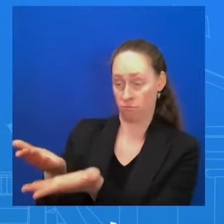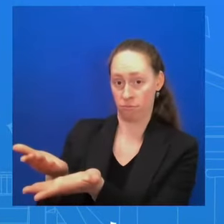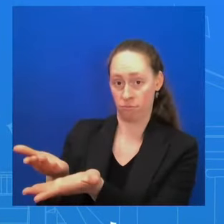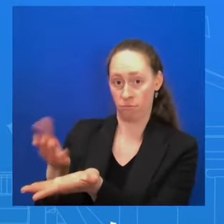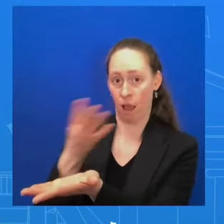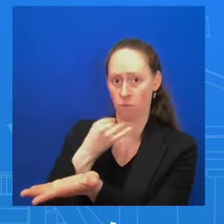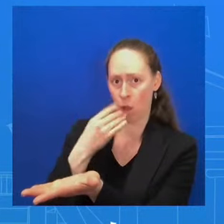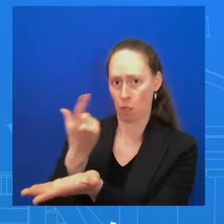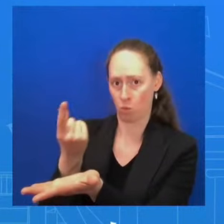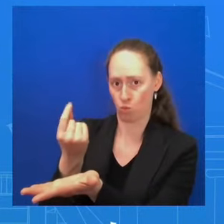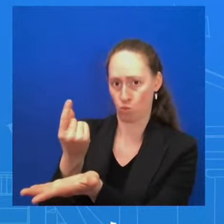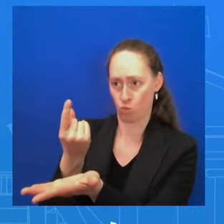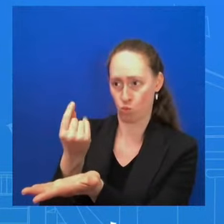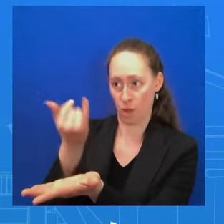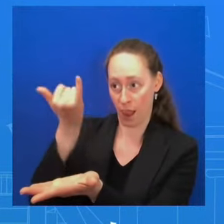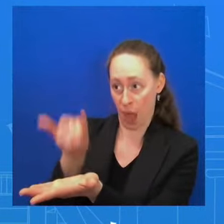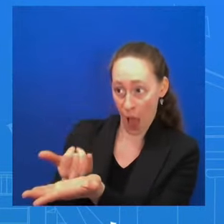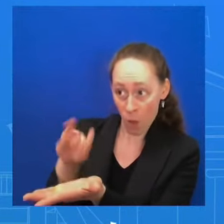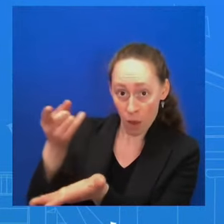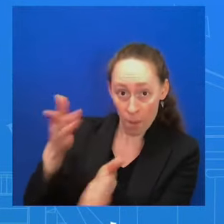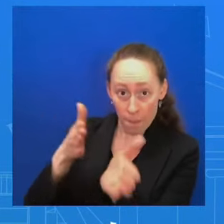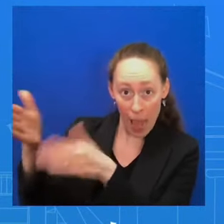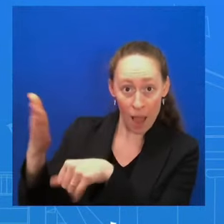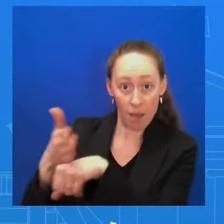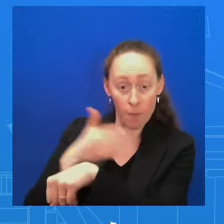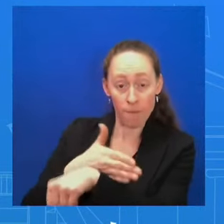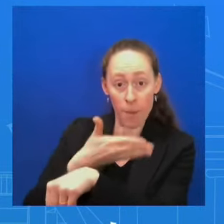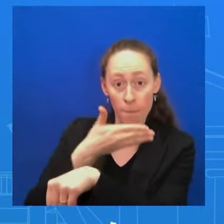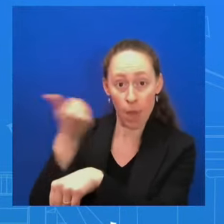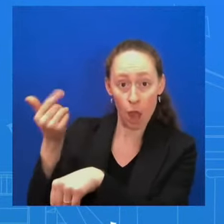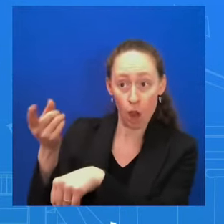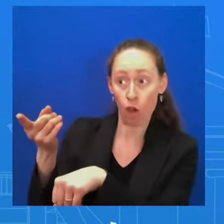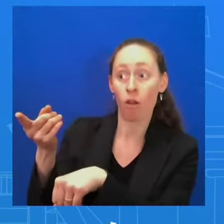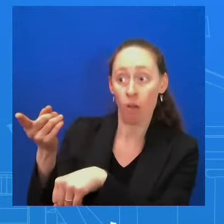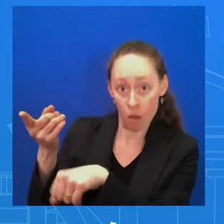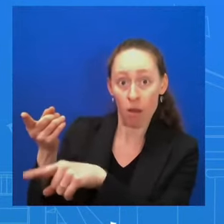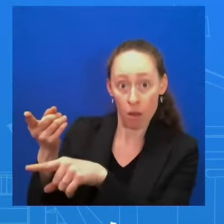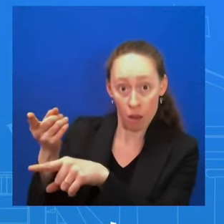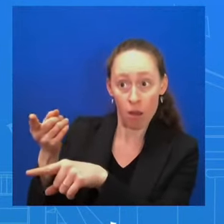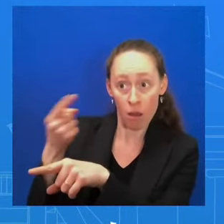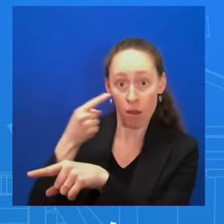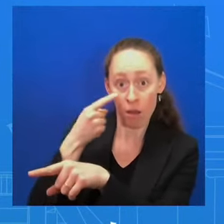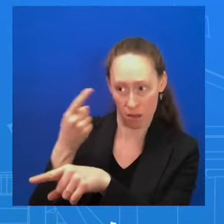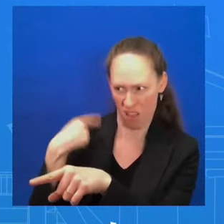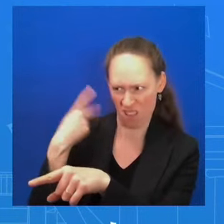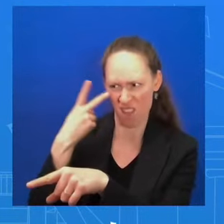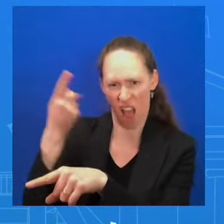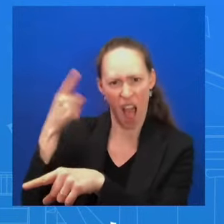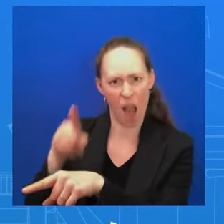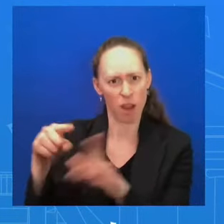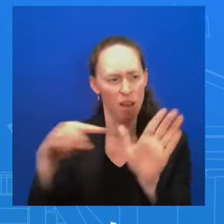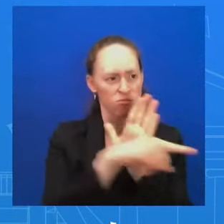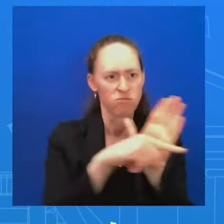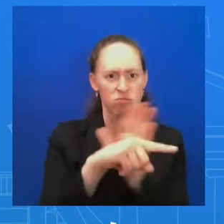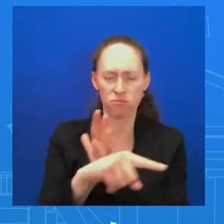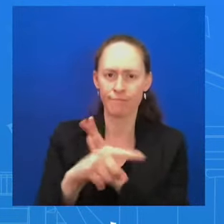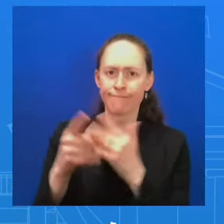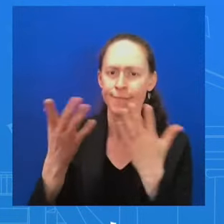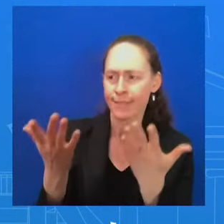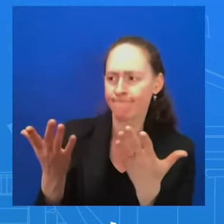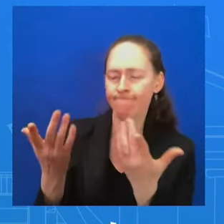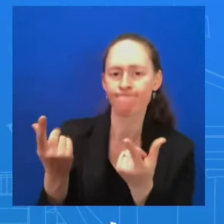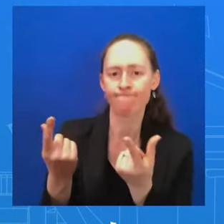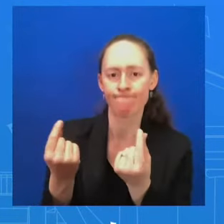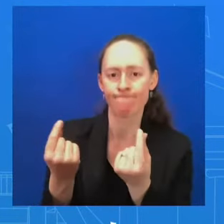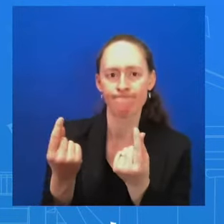who are, you know, who are, we saw this week being killed. I think we talked about we've seen that more than 200